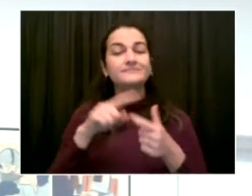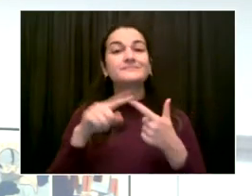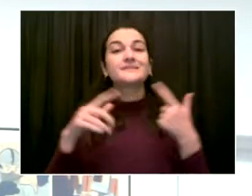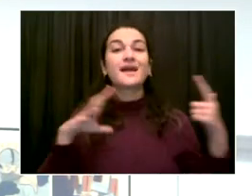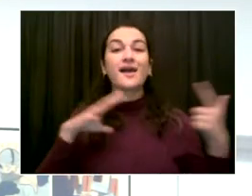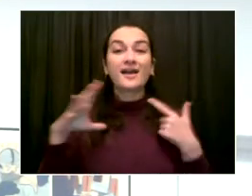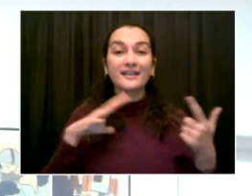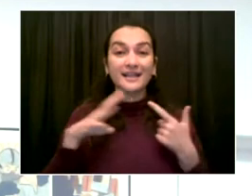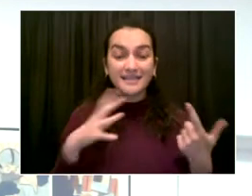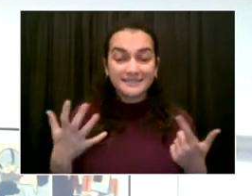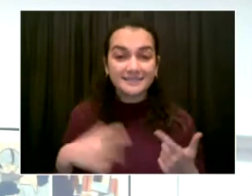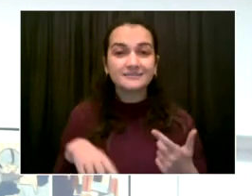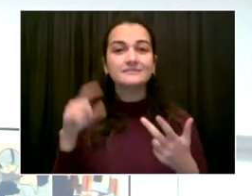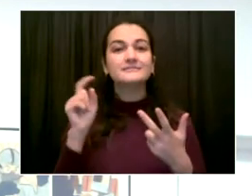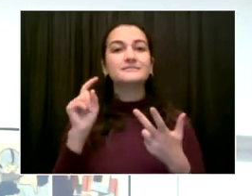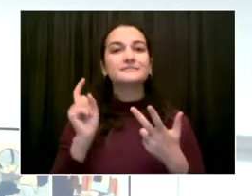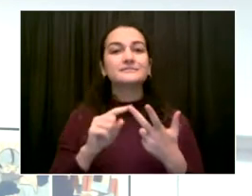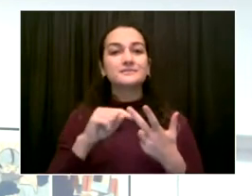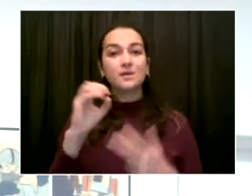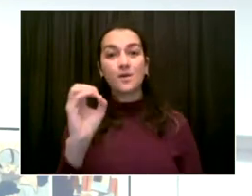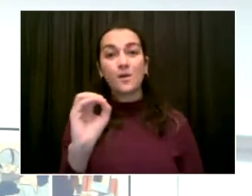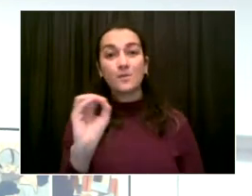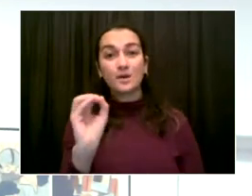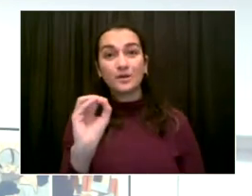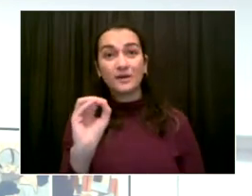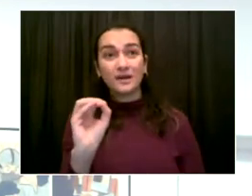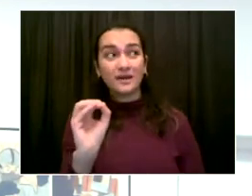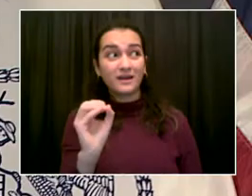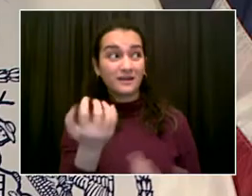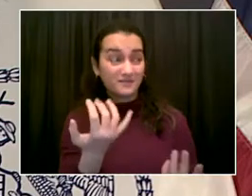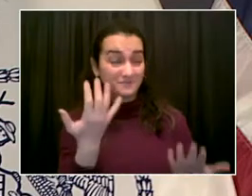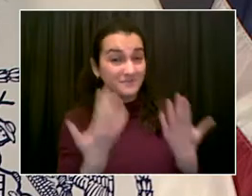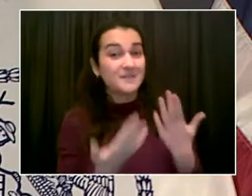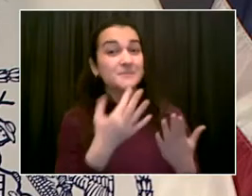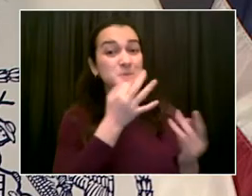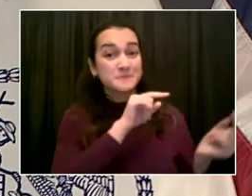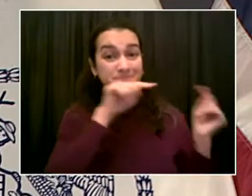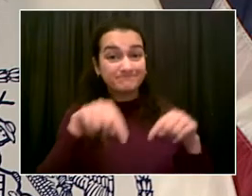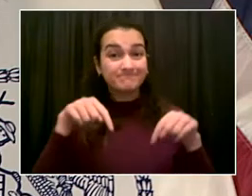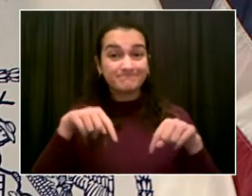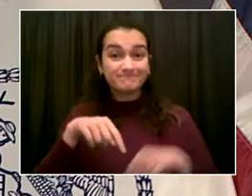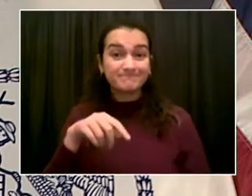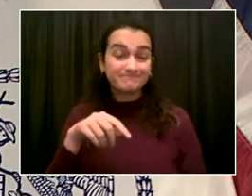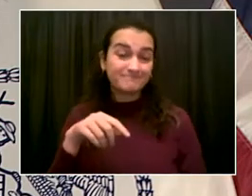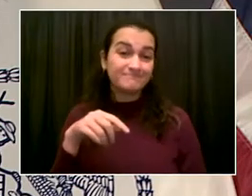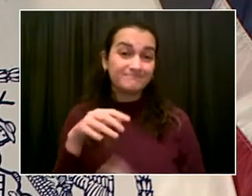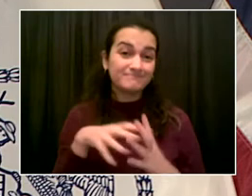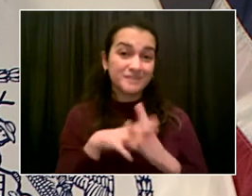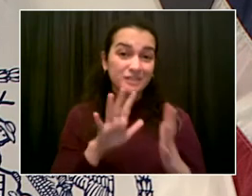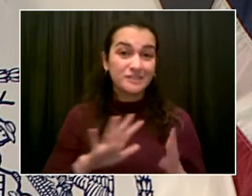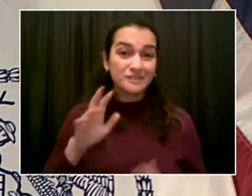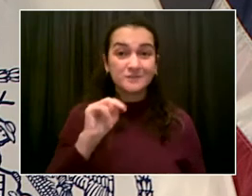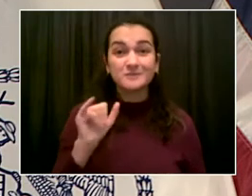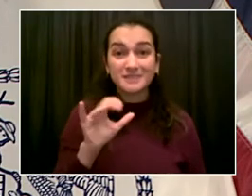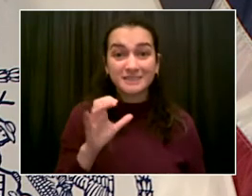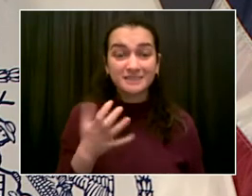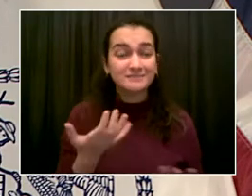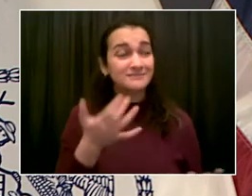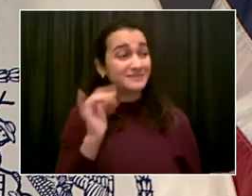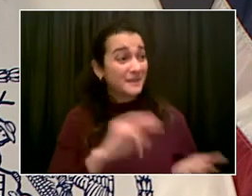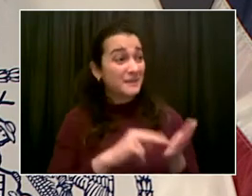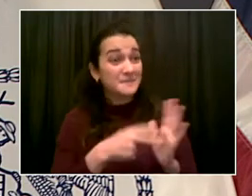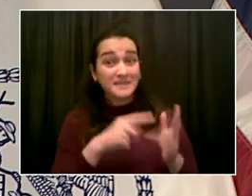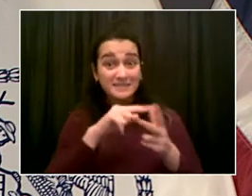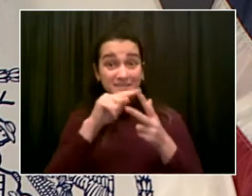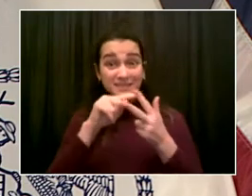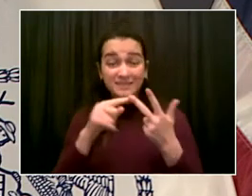themselves and how to protect our city. Thank you. Go ahead, Erin. Okay, thanks. And then, with regards to the child care